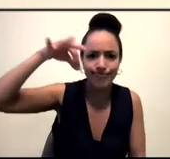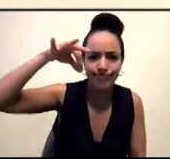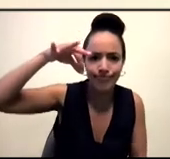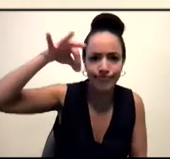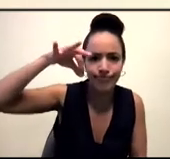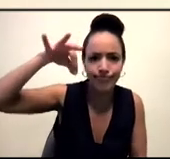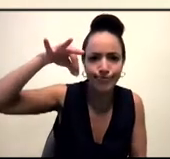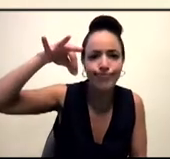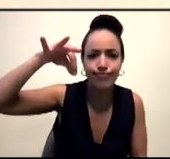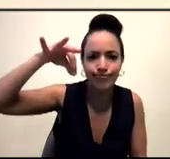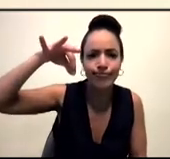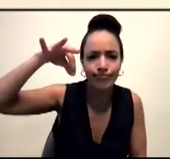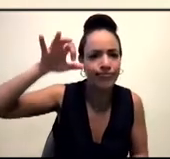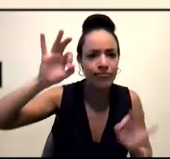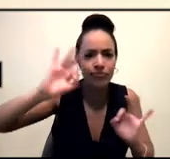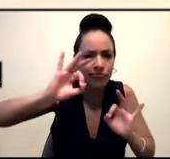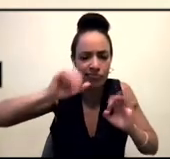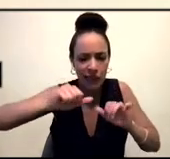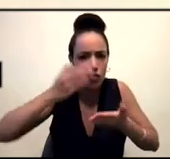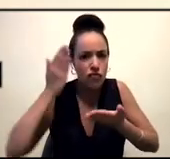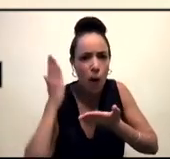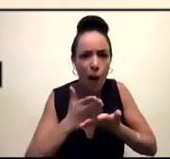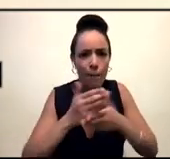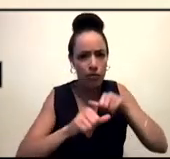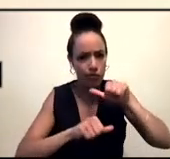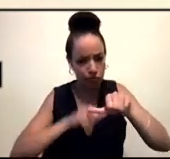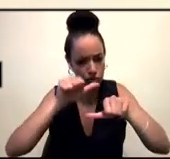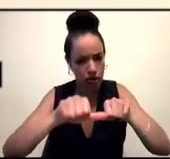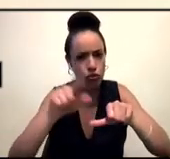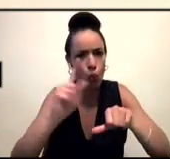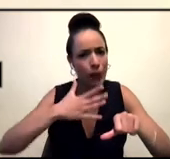you know, any kind of progress in what we need materially to survive.